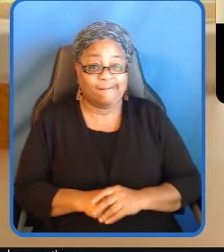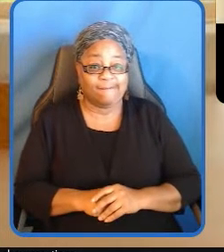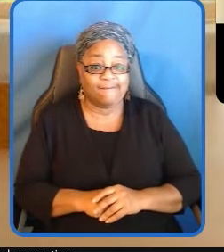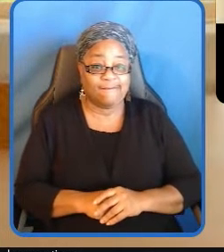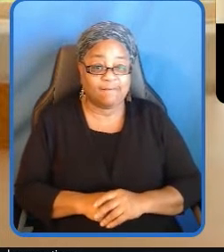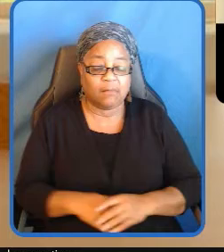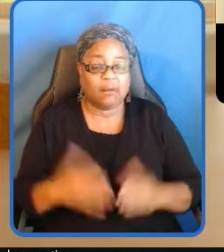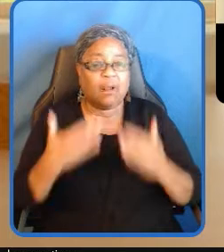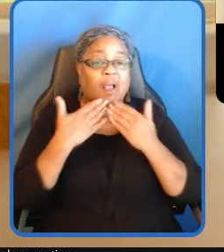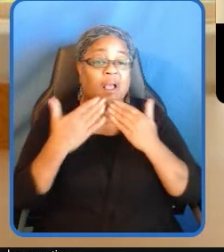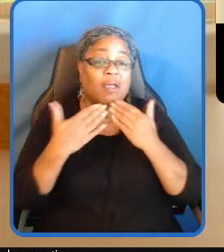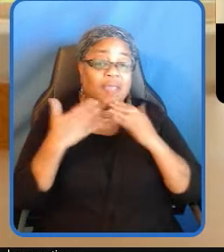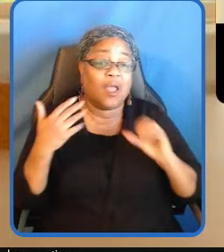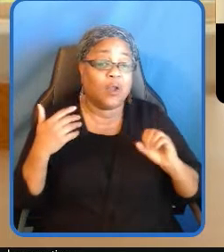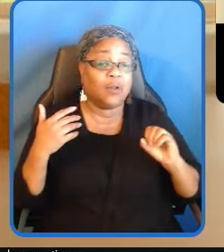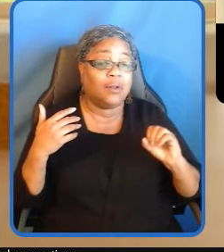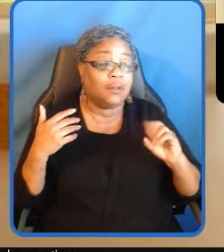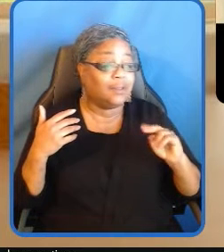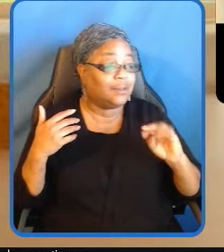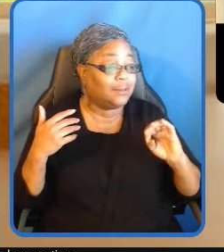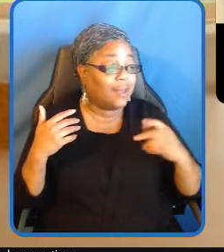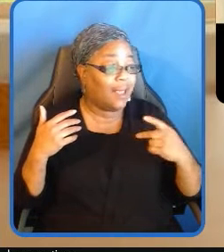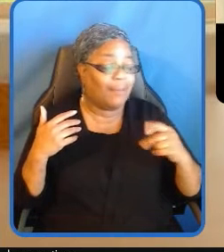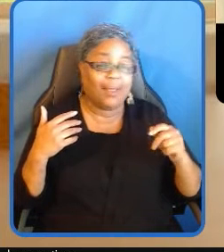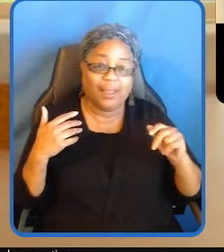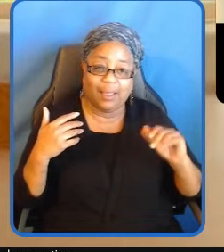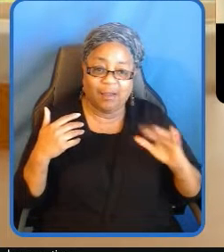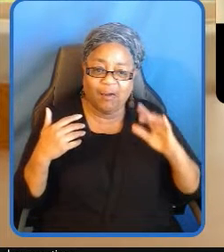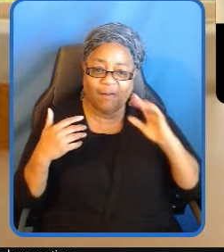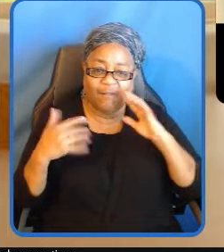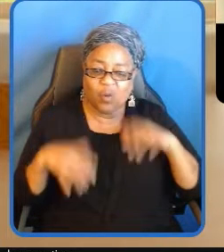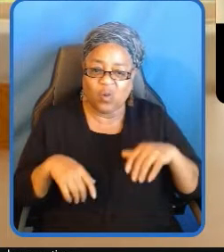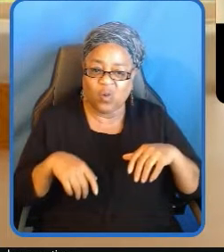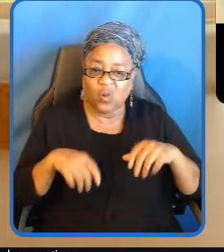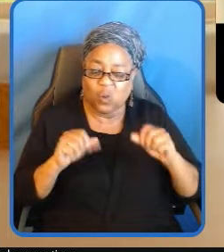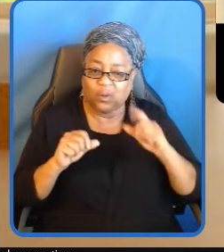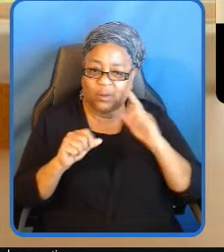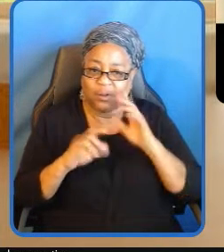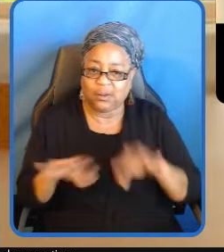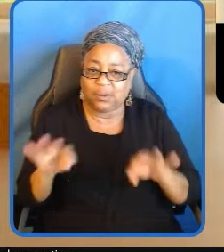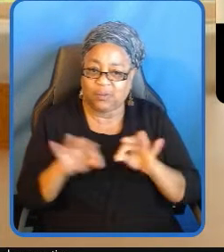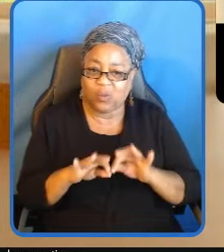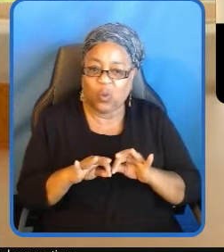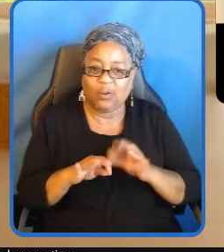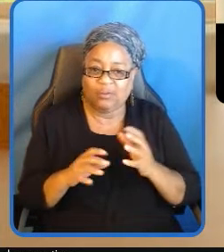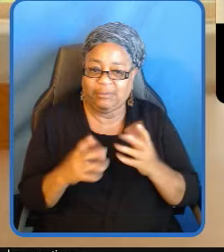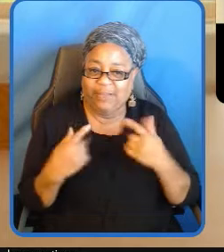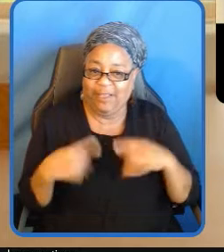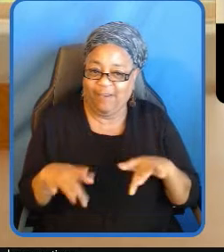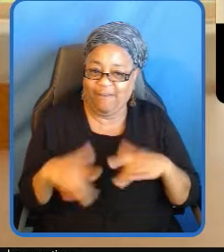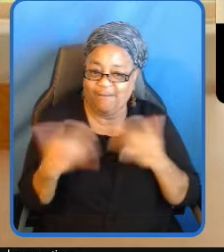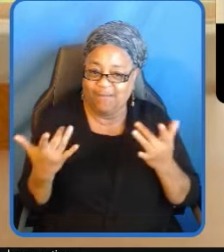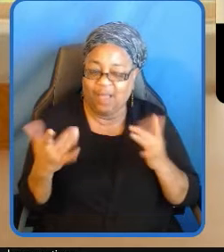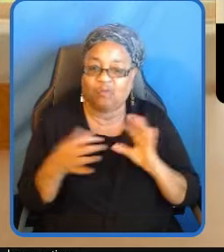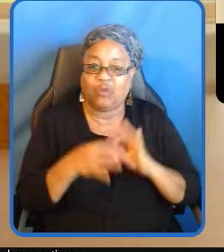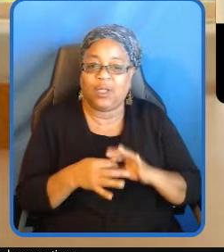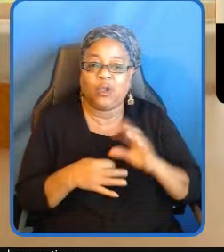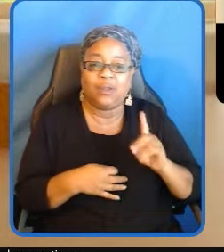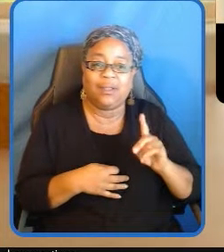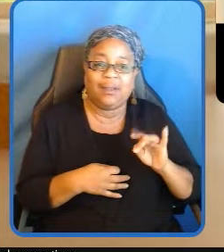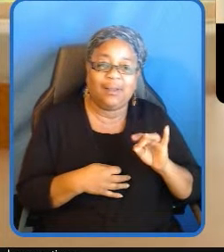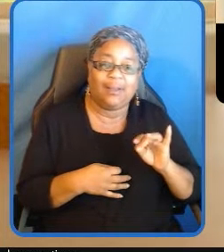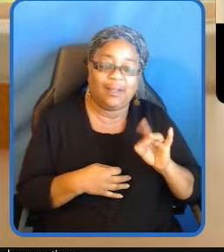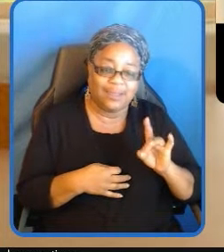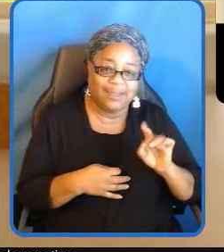thank you snap Inc for hosting this important event on diversity in the tech industry an issue that's close to my heart as the